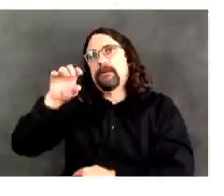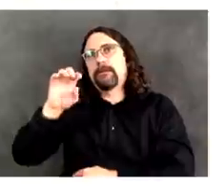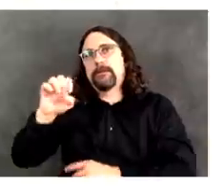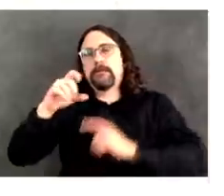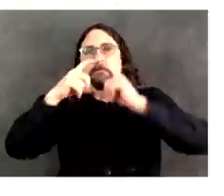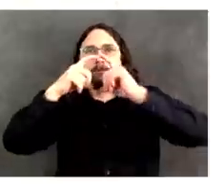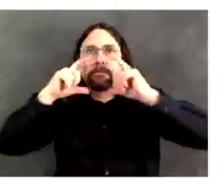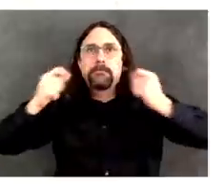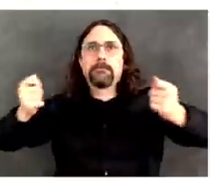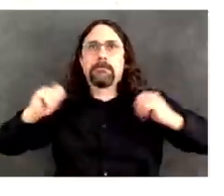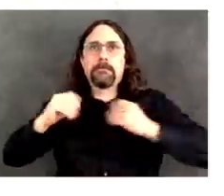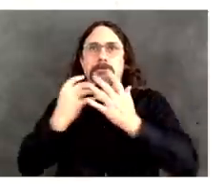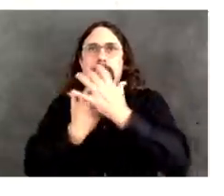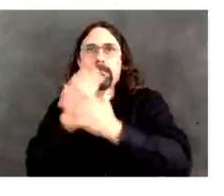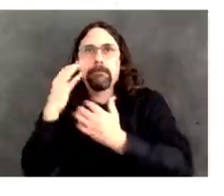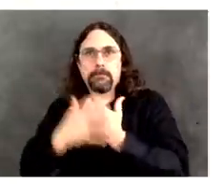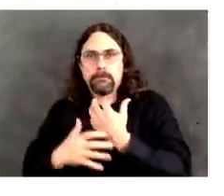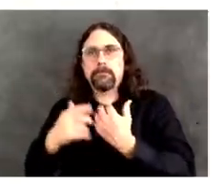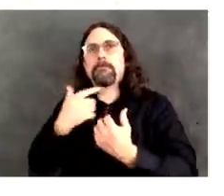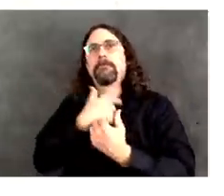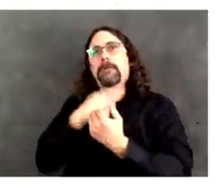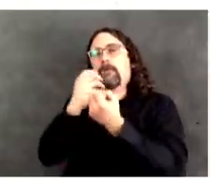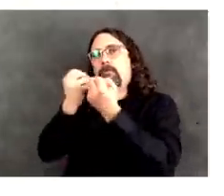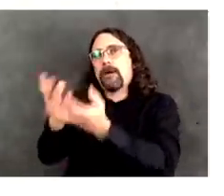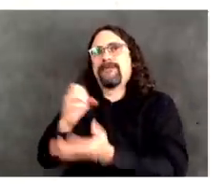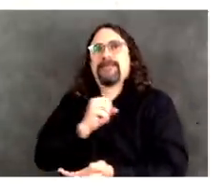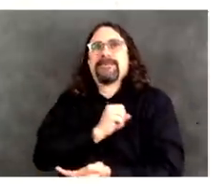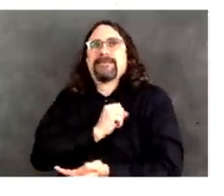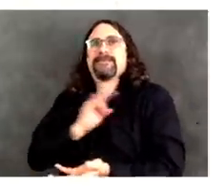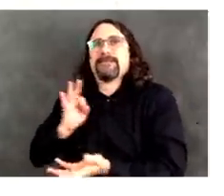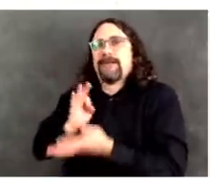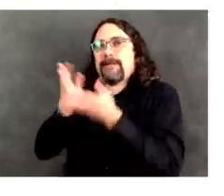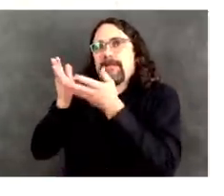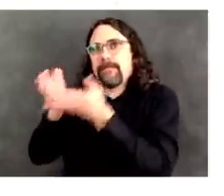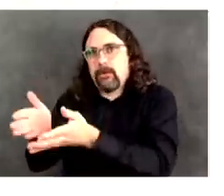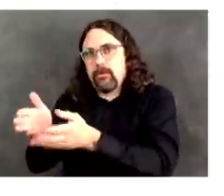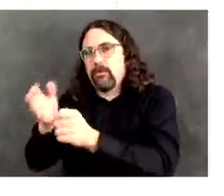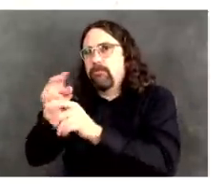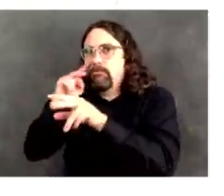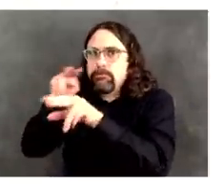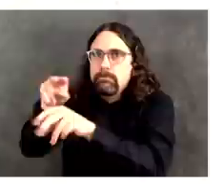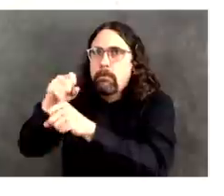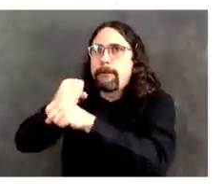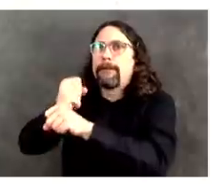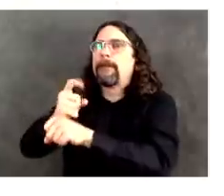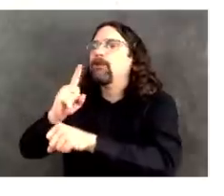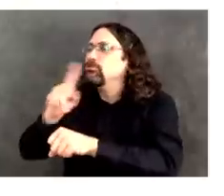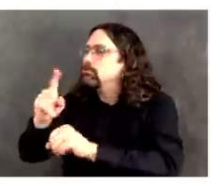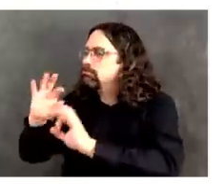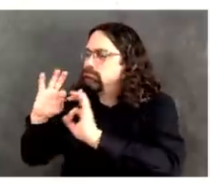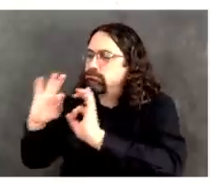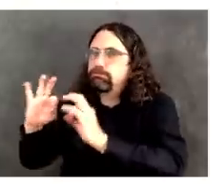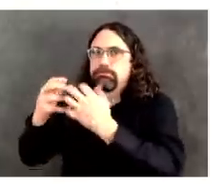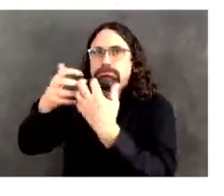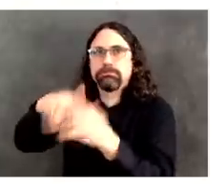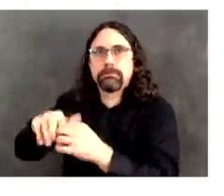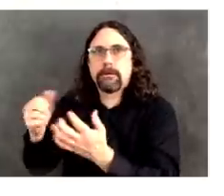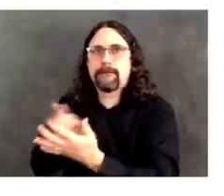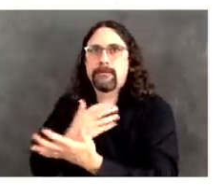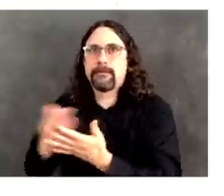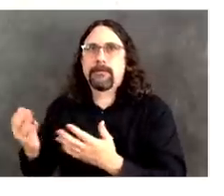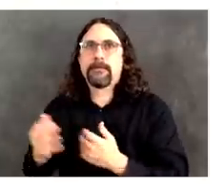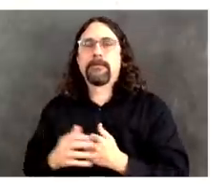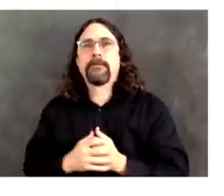all infection control procedures are properly in place to prevent any further transmission of COVID